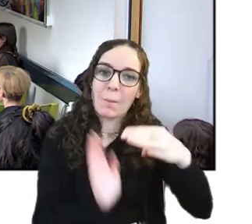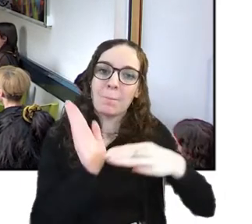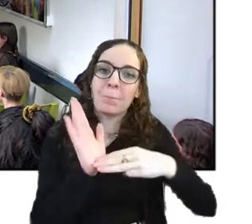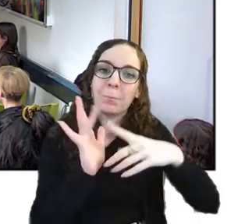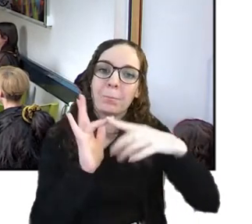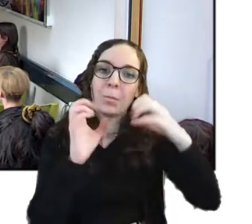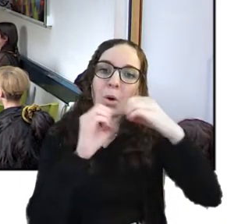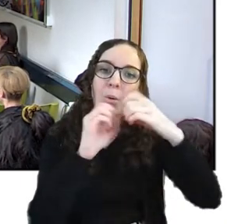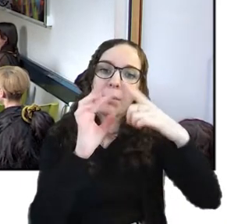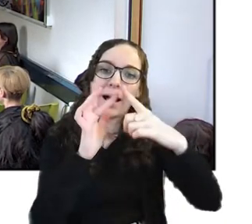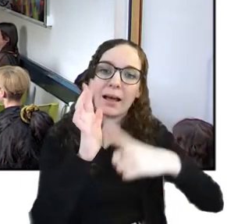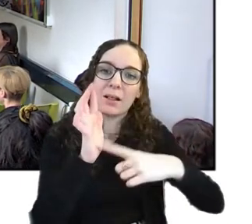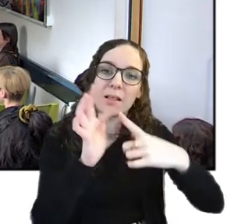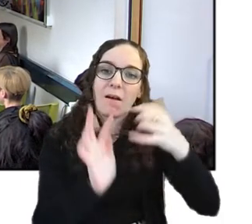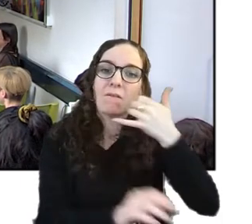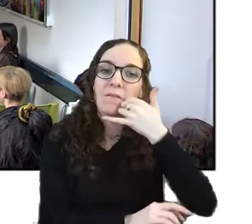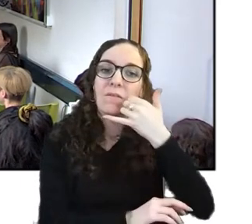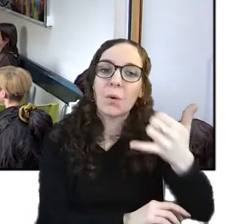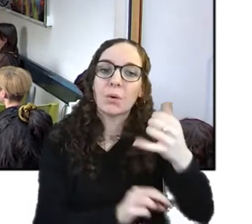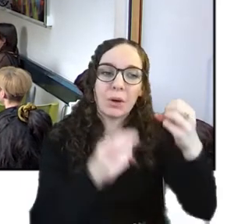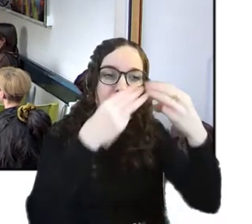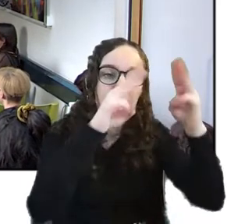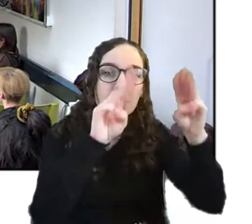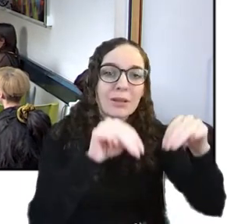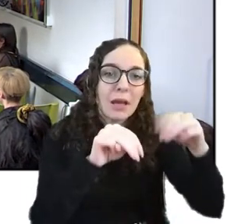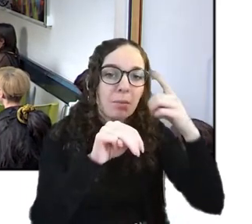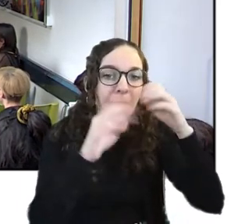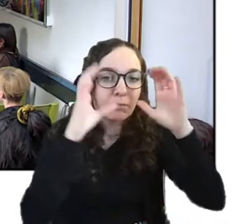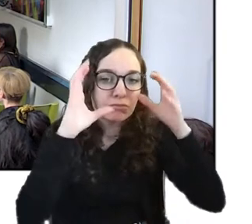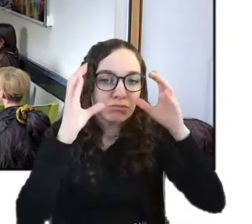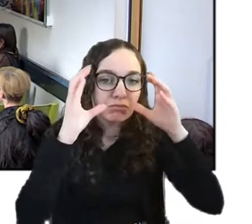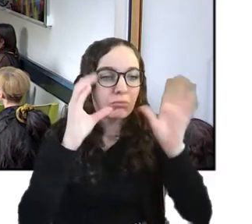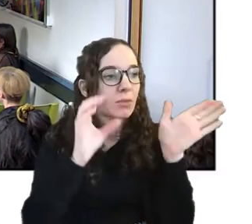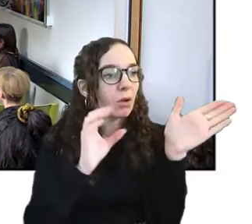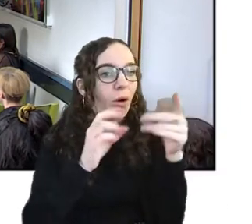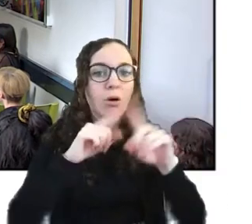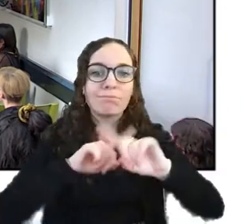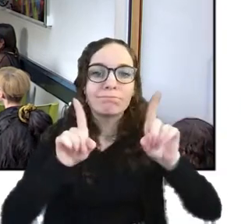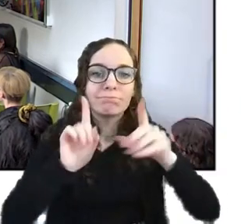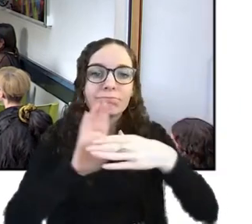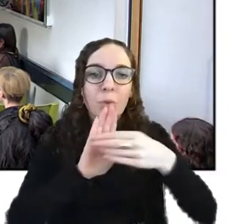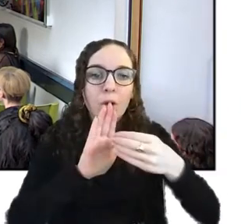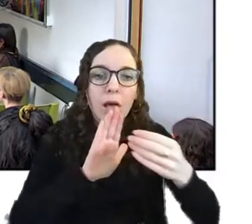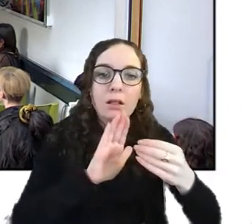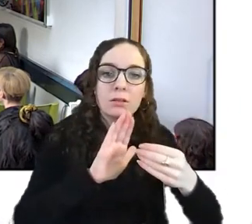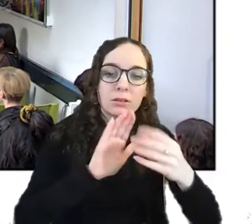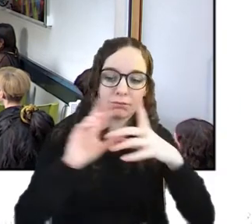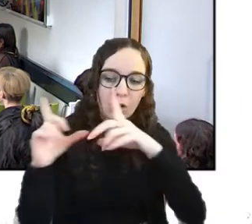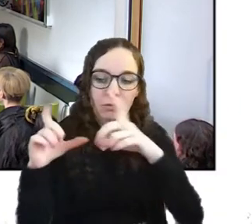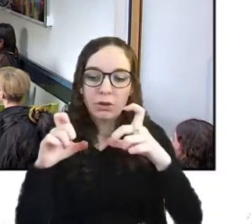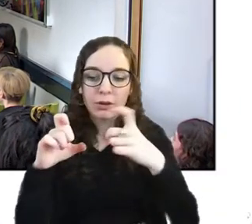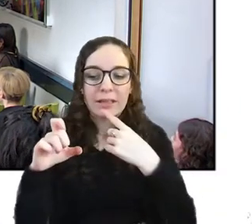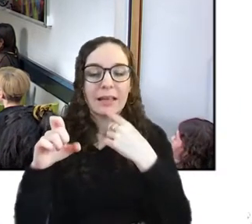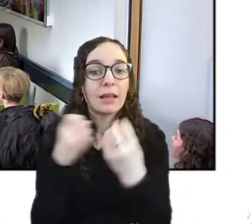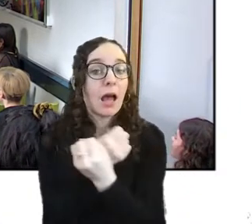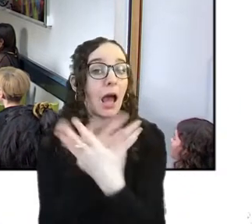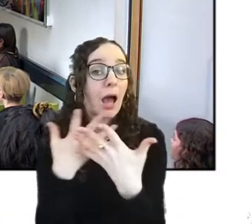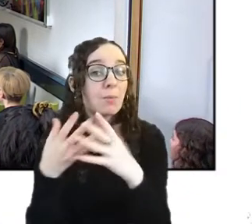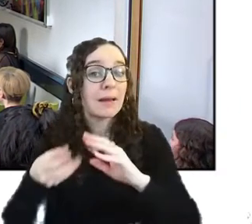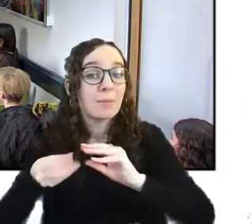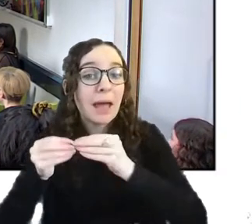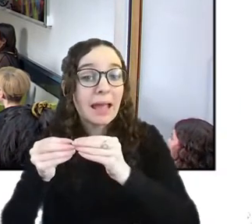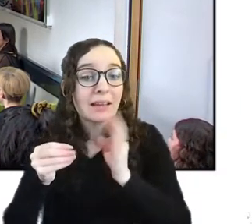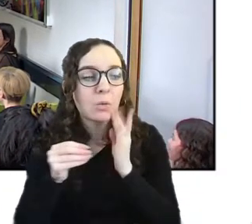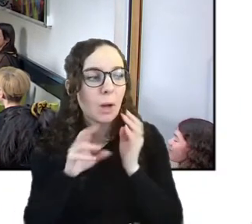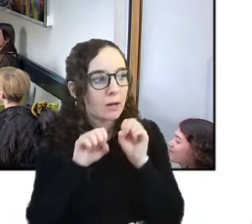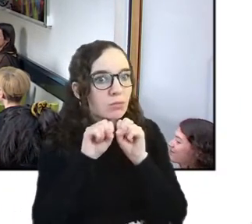that you can look up all the different models and it's got photographs and like it says how many were made and when it was released and that kind of